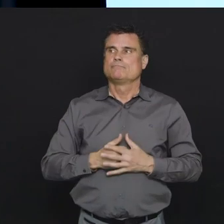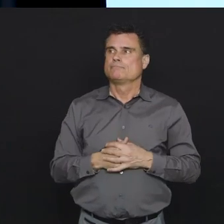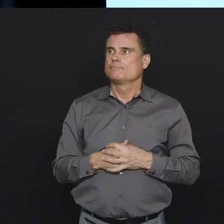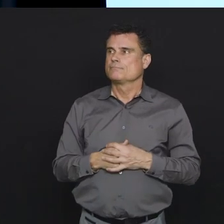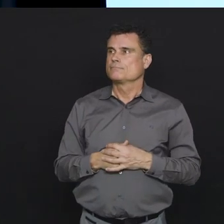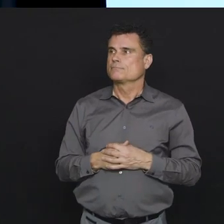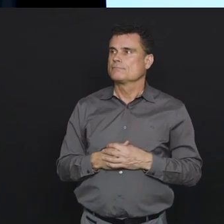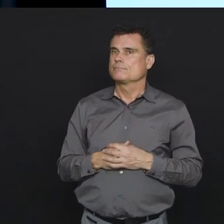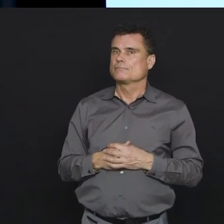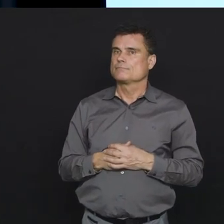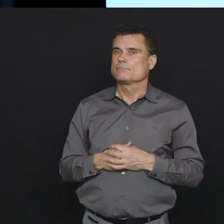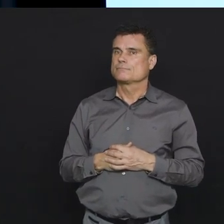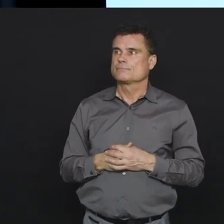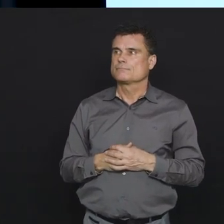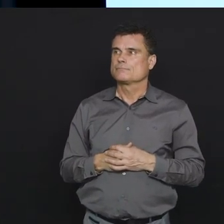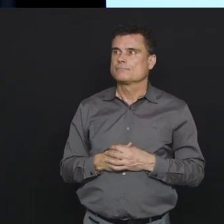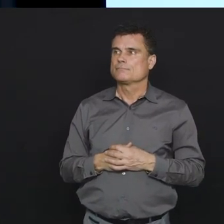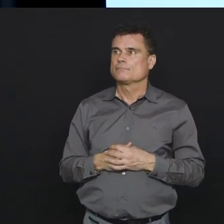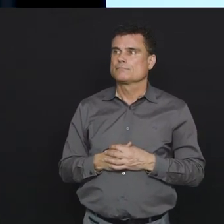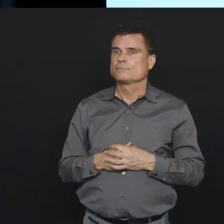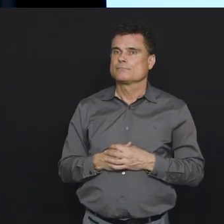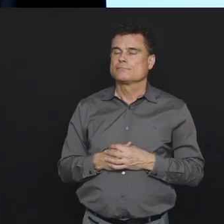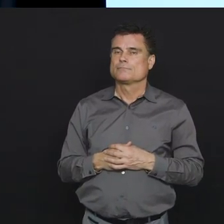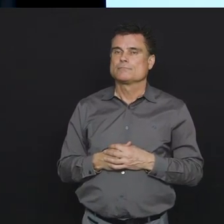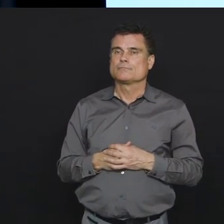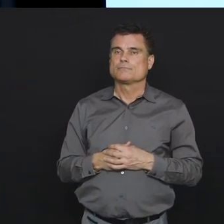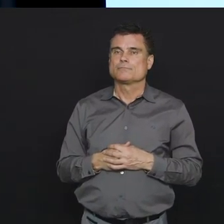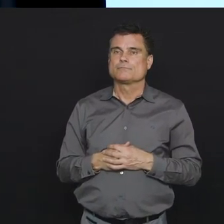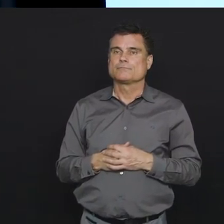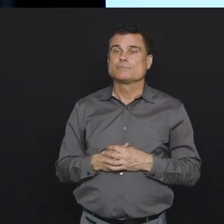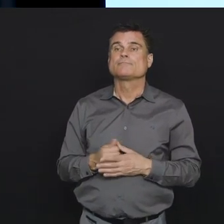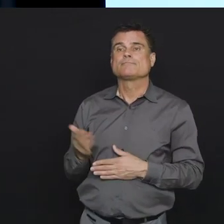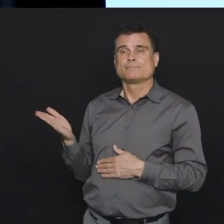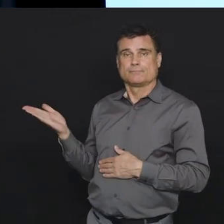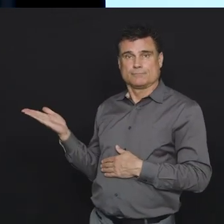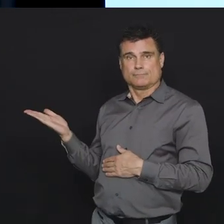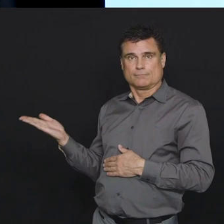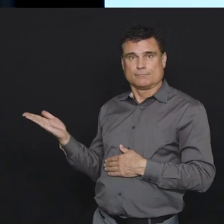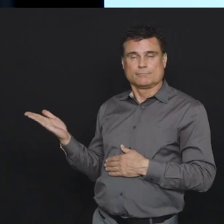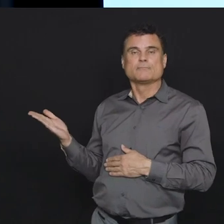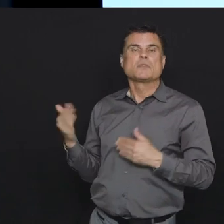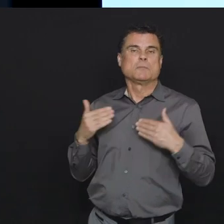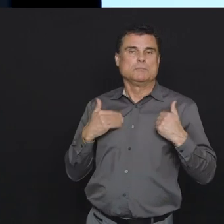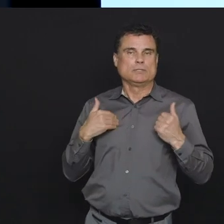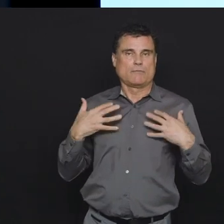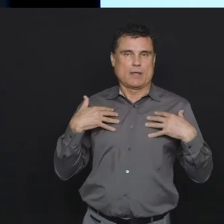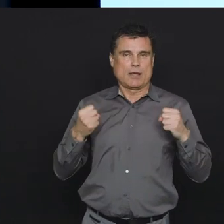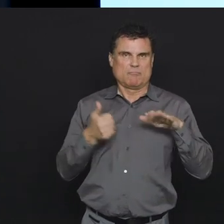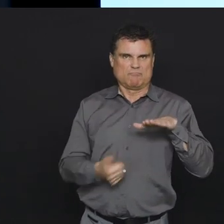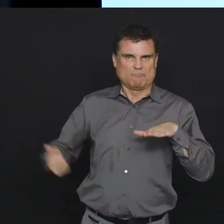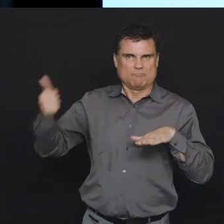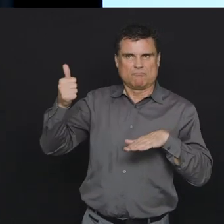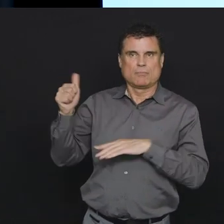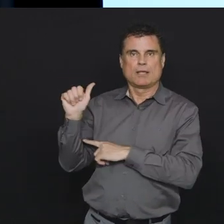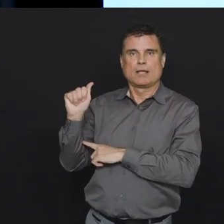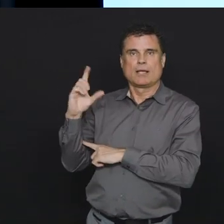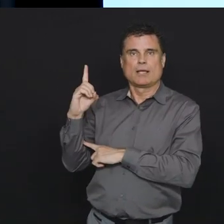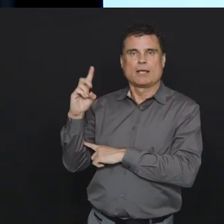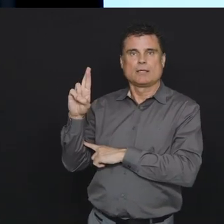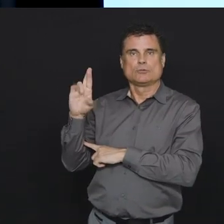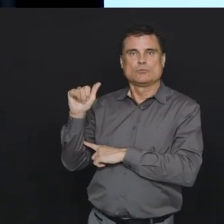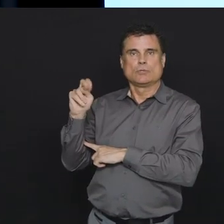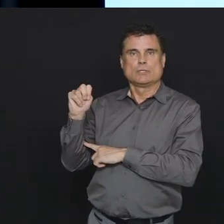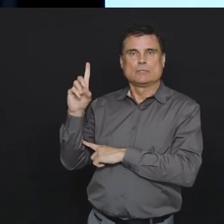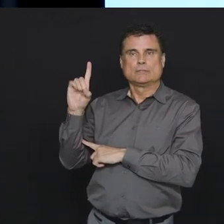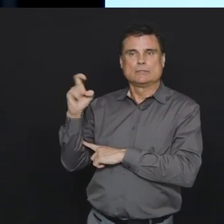Dr. Henry has control of the clicker today which is a good thing for everyone. So I want to talk about